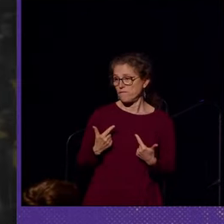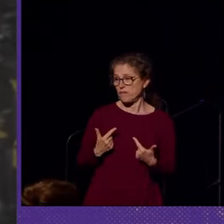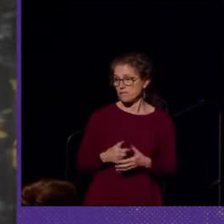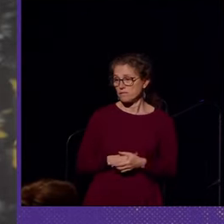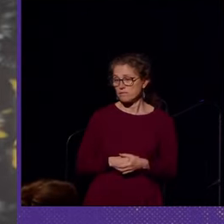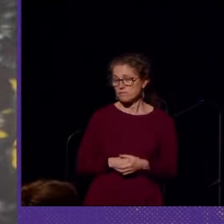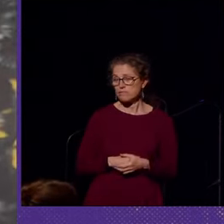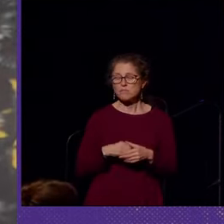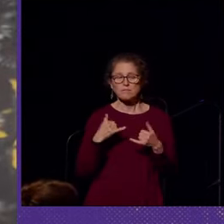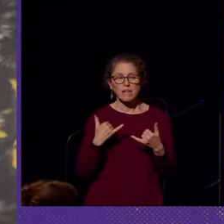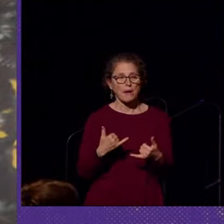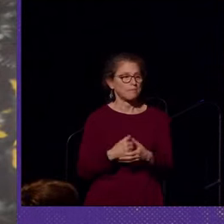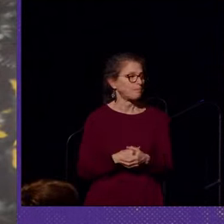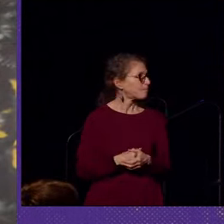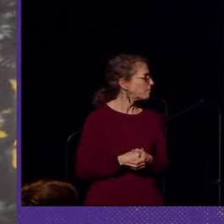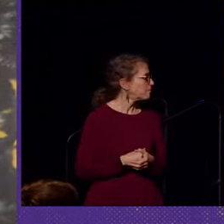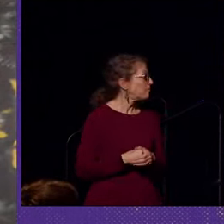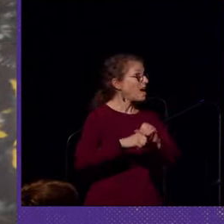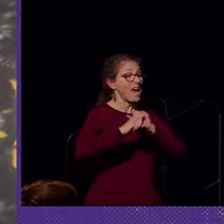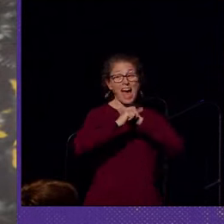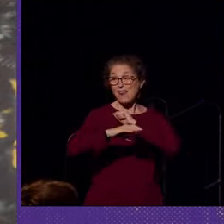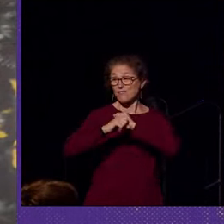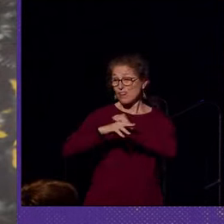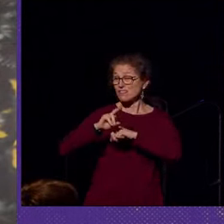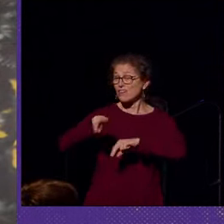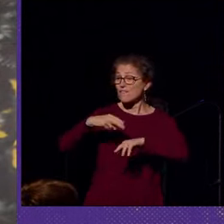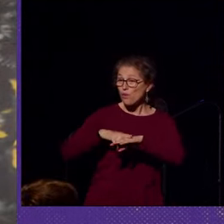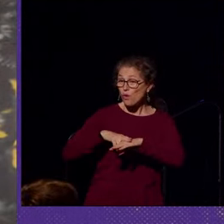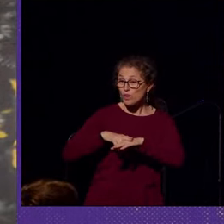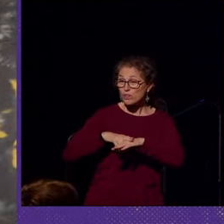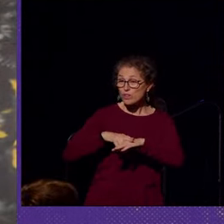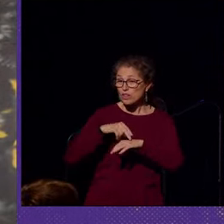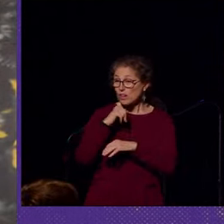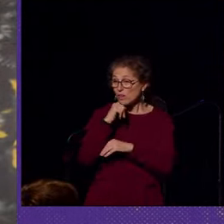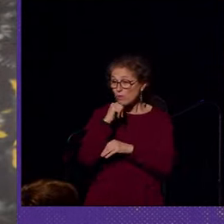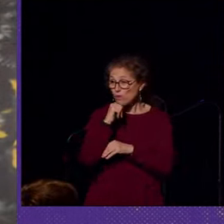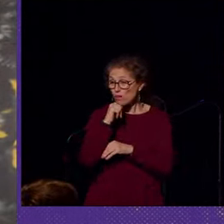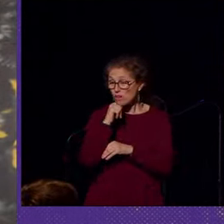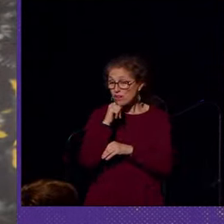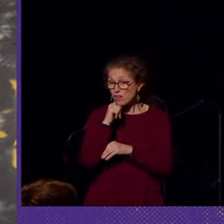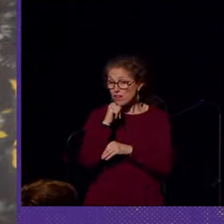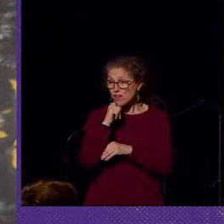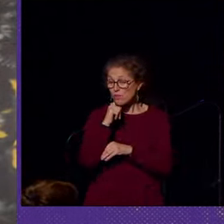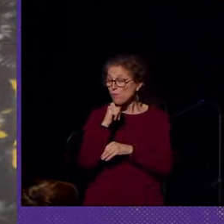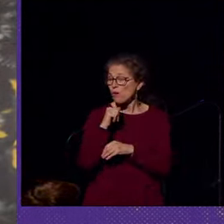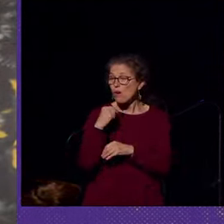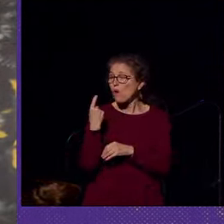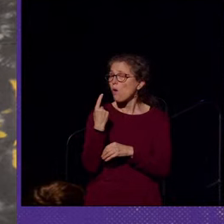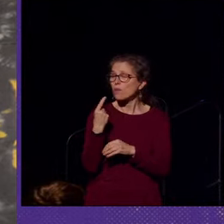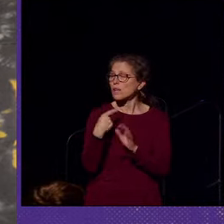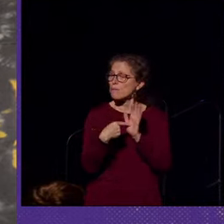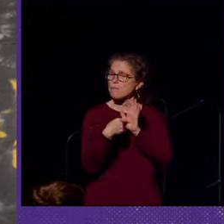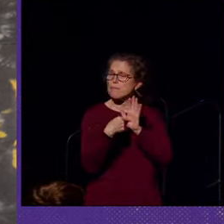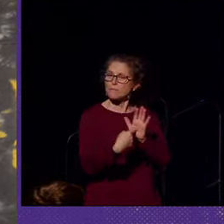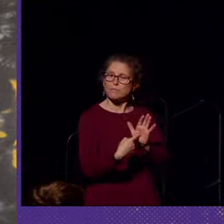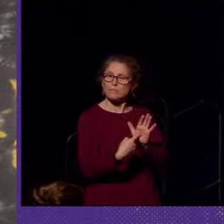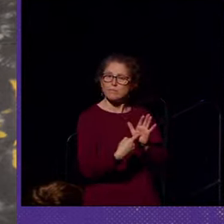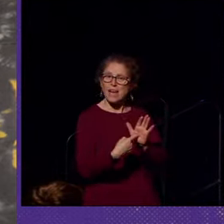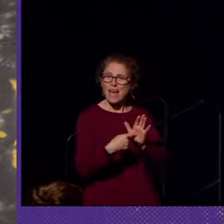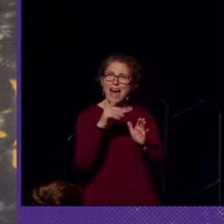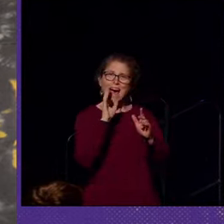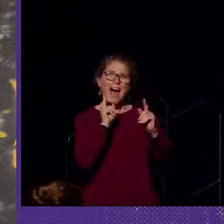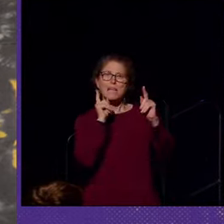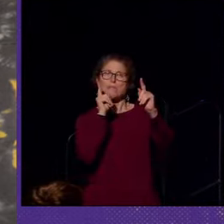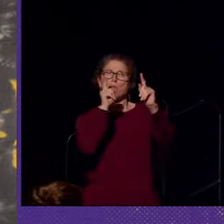Now, advertisers, of course, were merely portraying aspirational